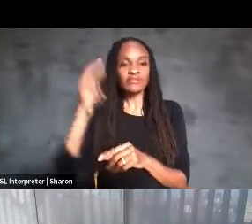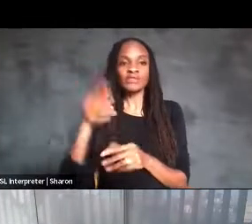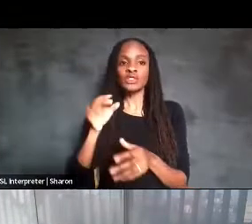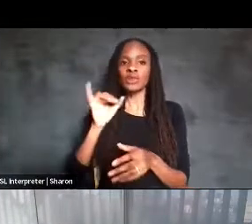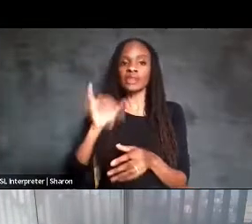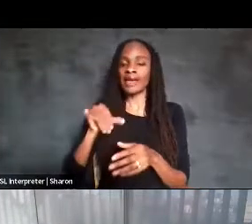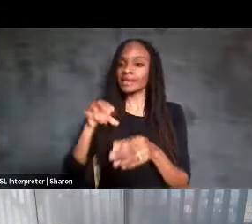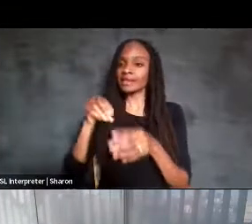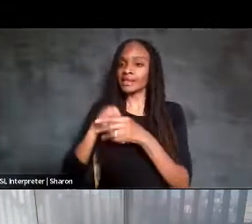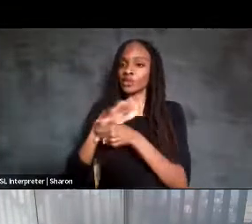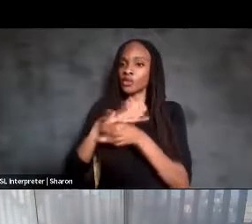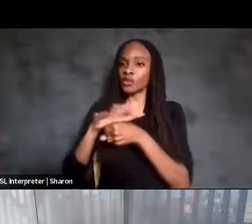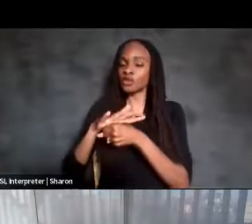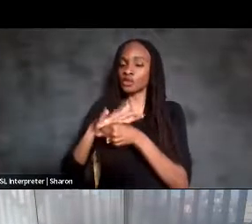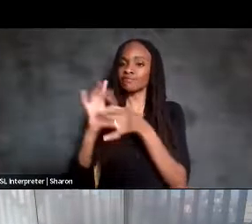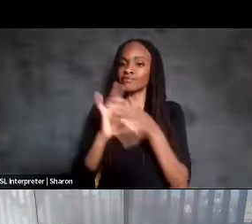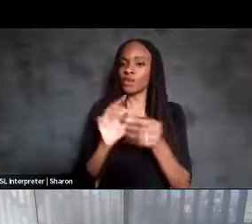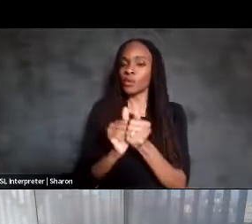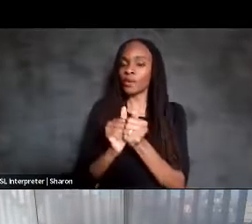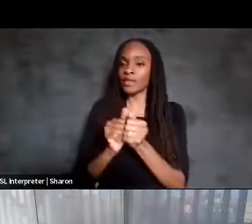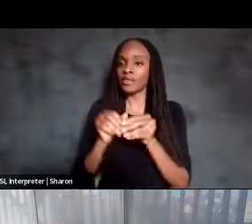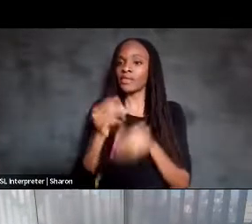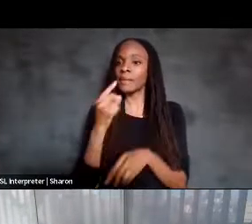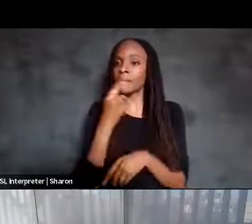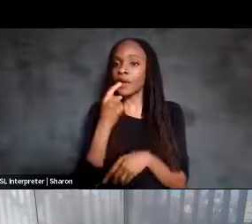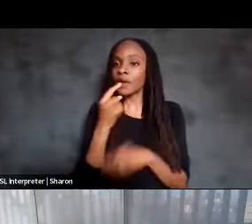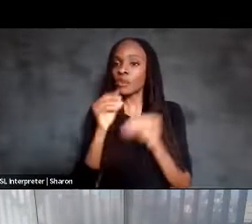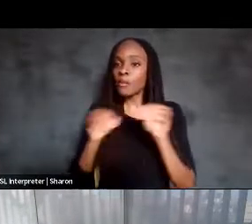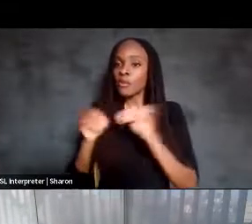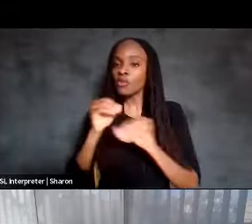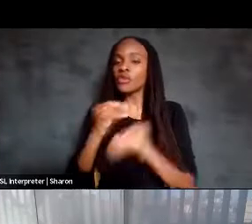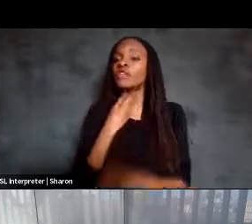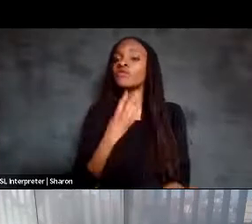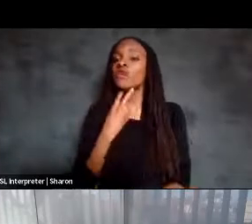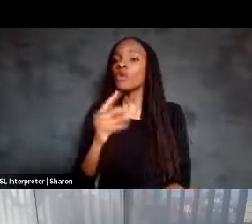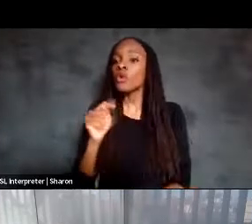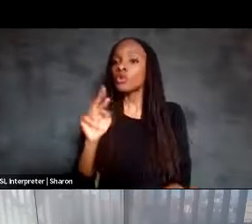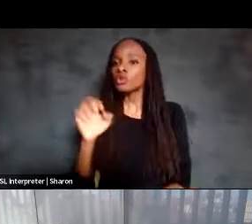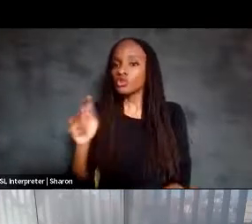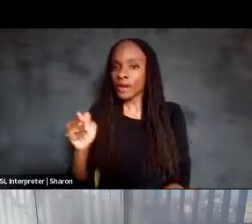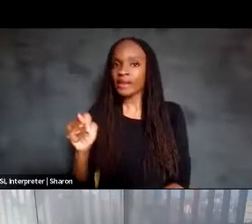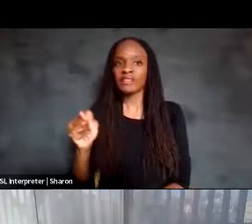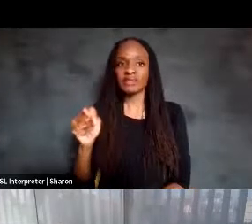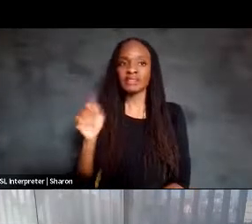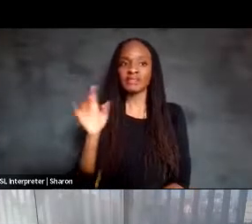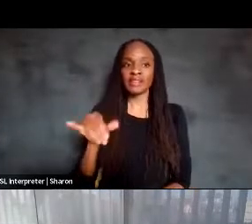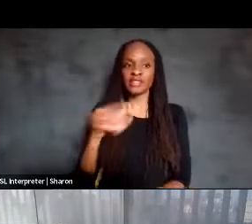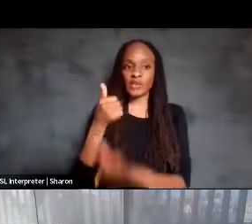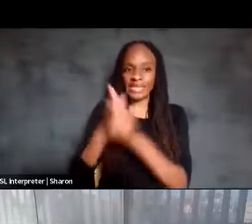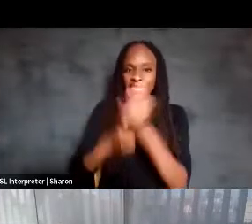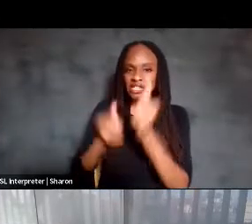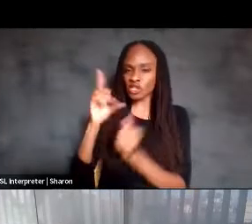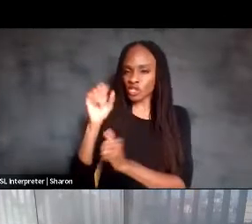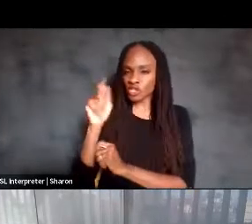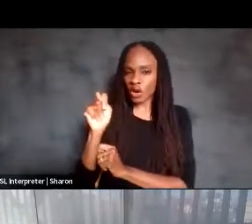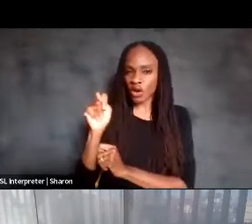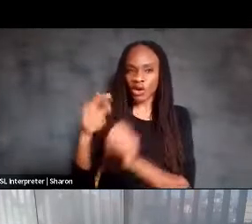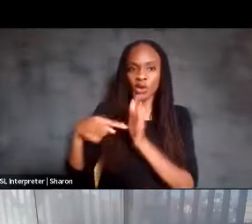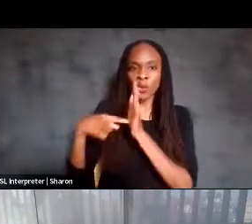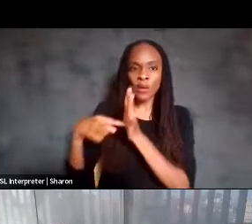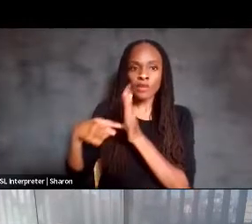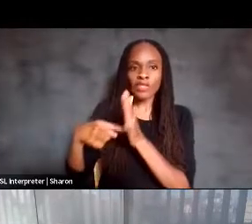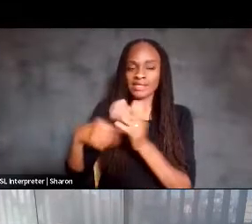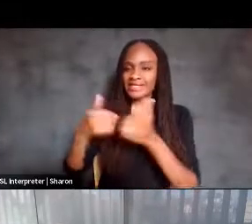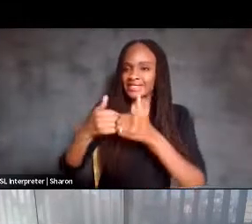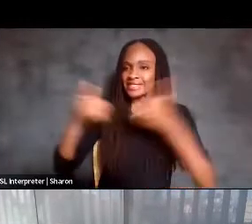associated with the movement of the mouth, the vocal tract, and arms. So each dot here in this middle image is representing a separate